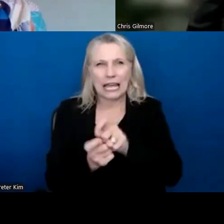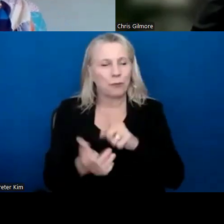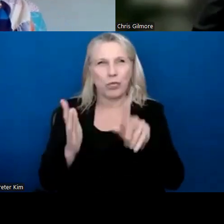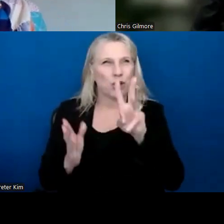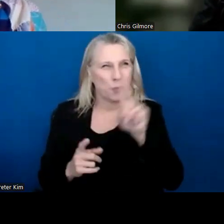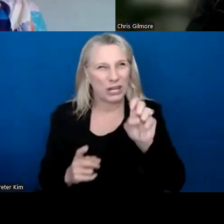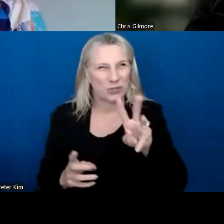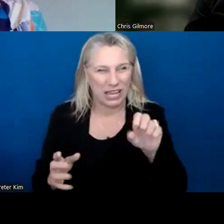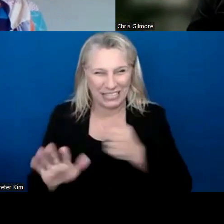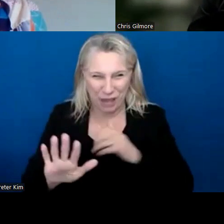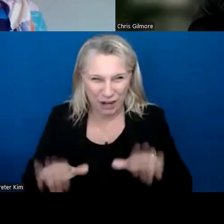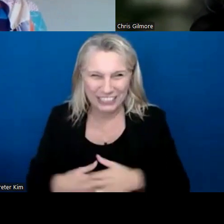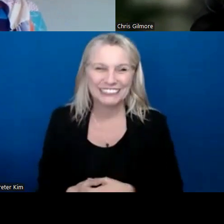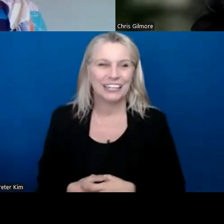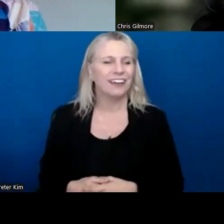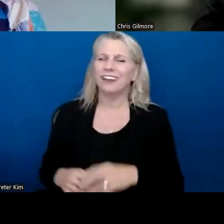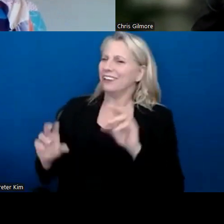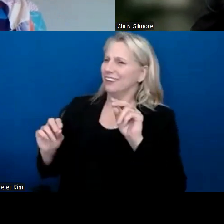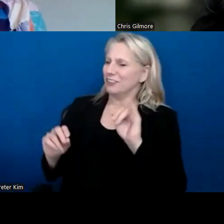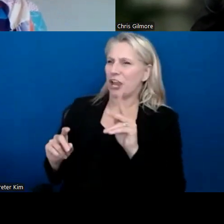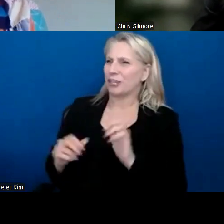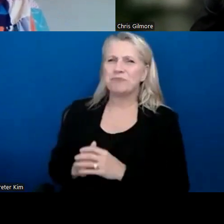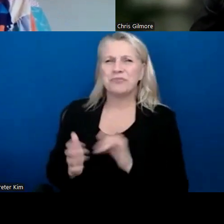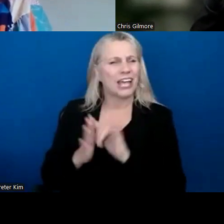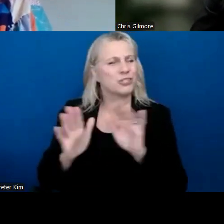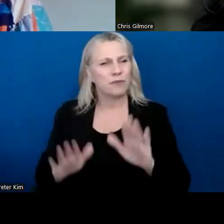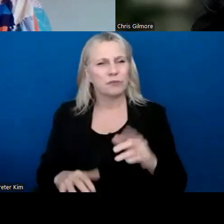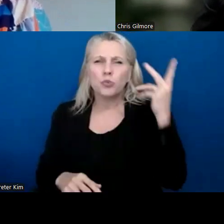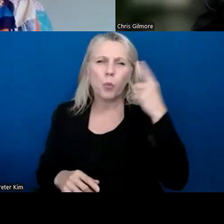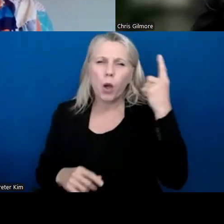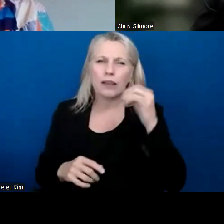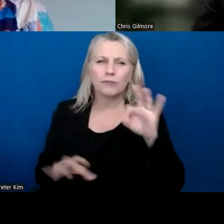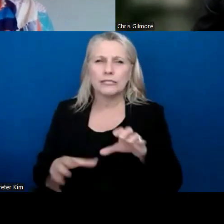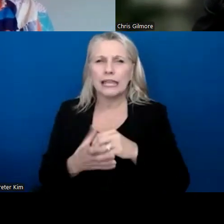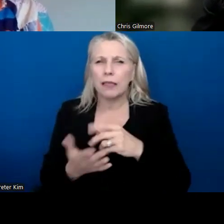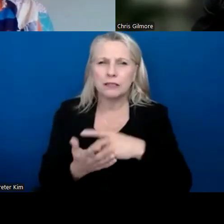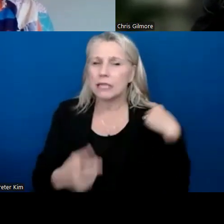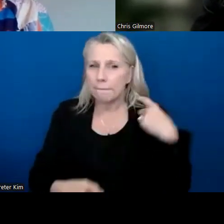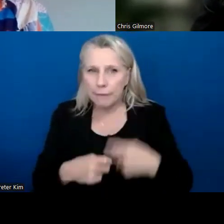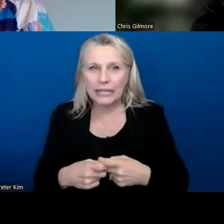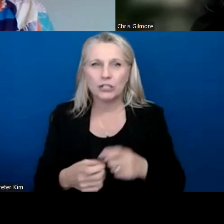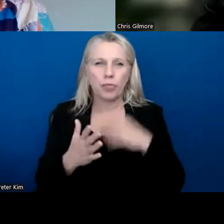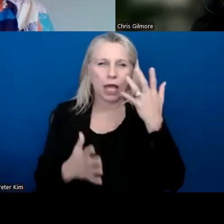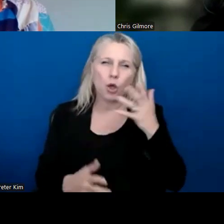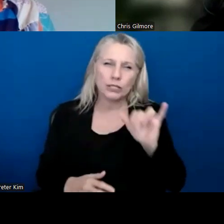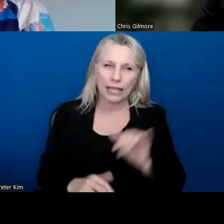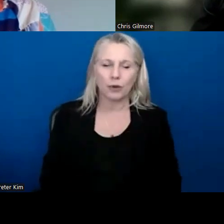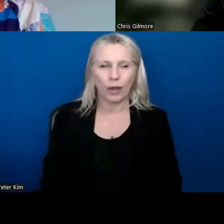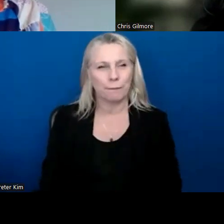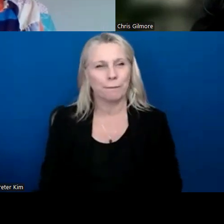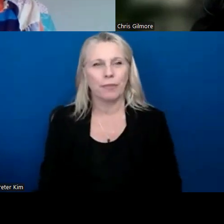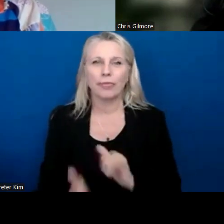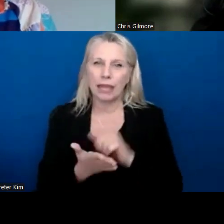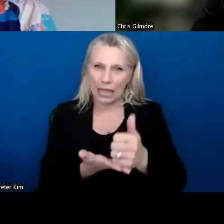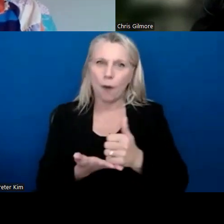I'm sorry. Yeah. Yeah. That's great. Just wondering if you've done programming in Spanish and kind of what your population you serve looks like. Um, that's really